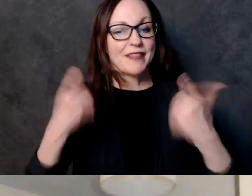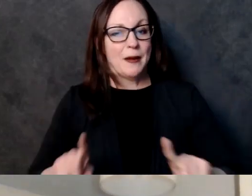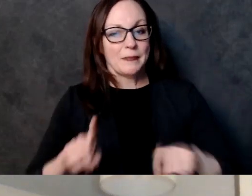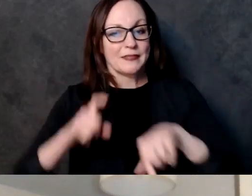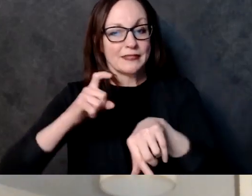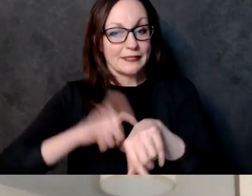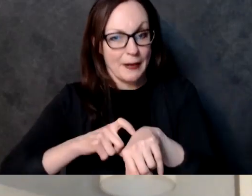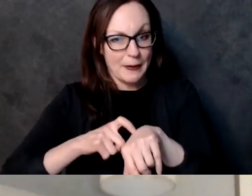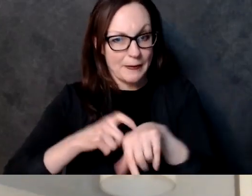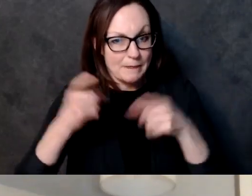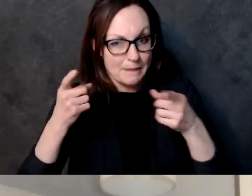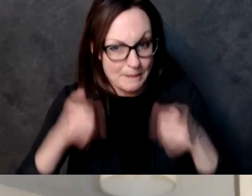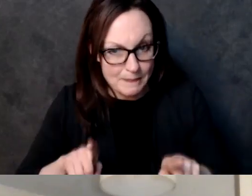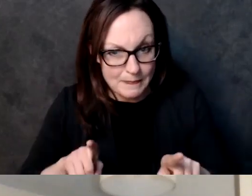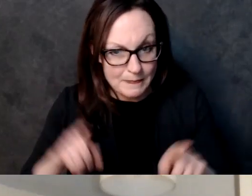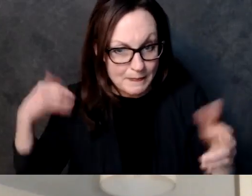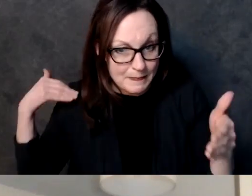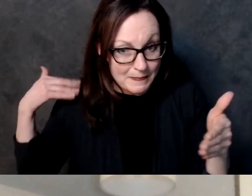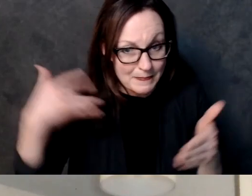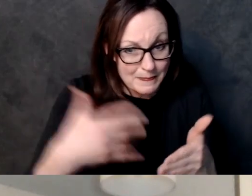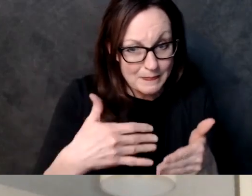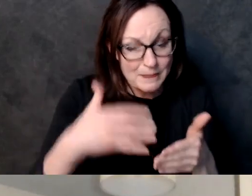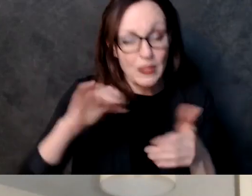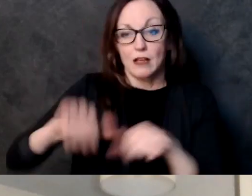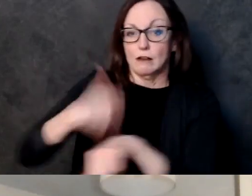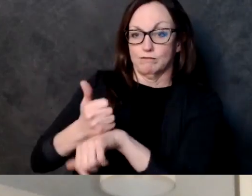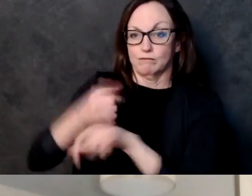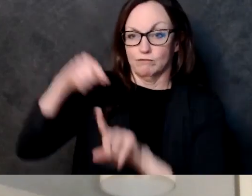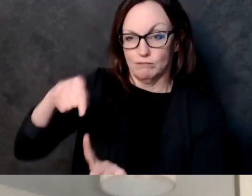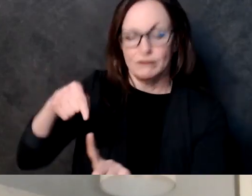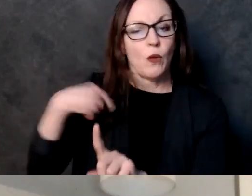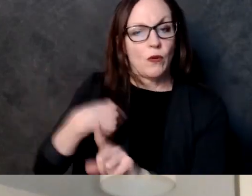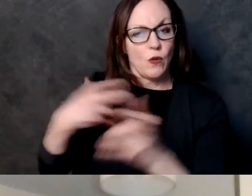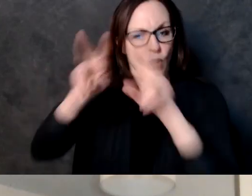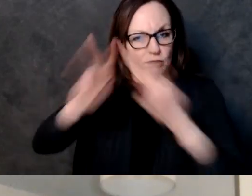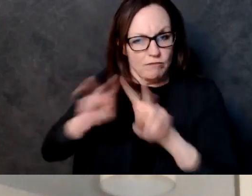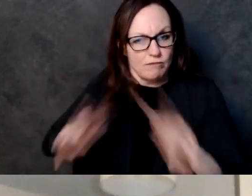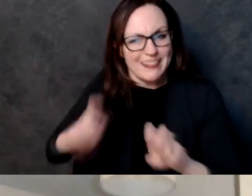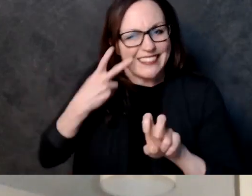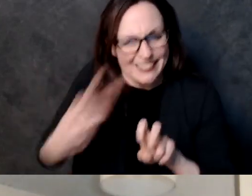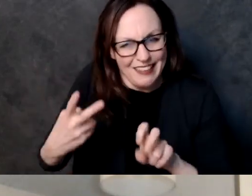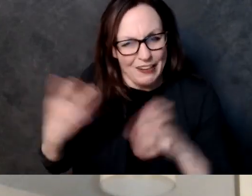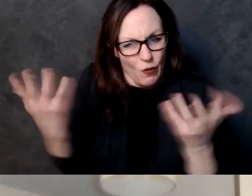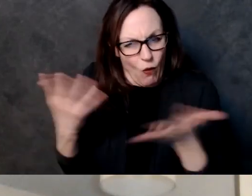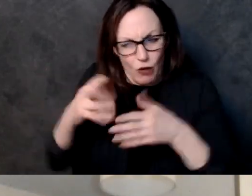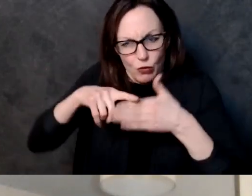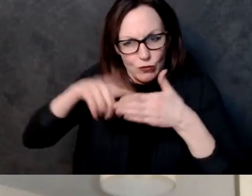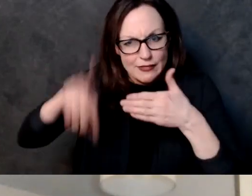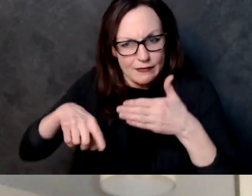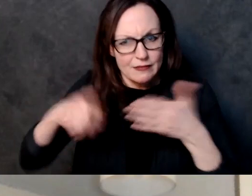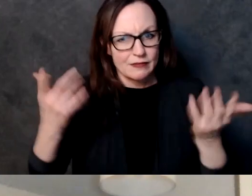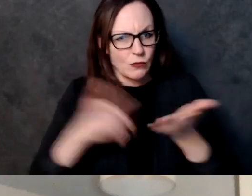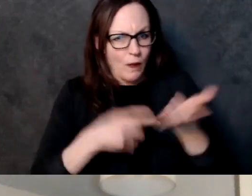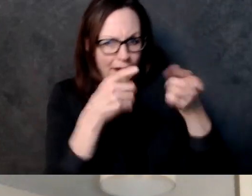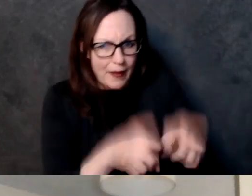office did over the last month about where people stand in the opening session um and then we're going to go to closing remarks so